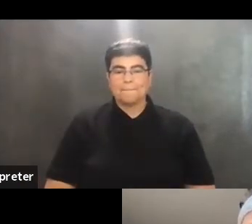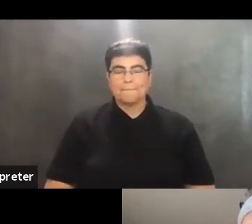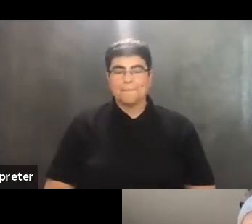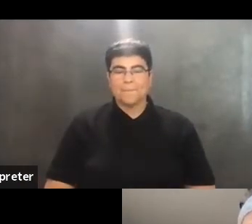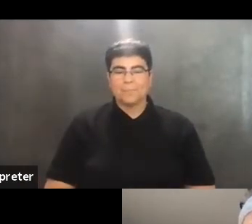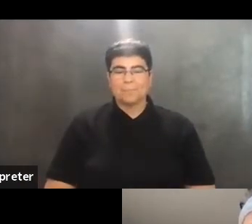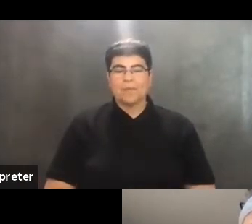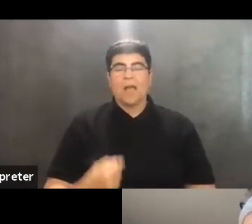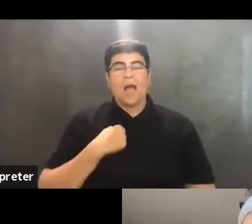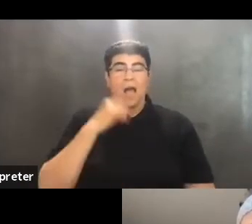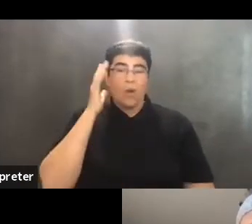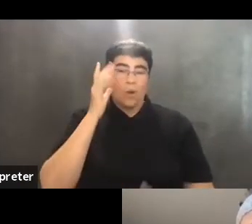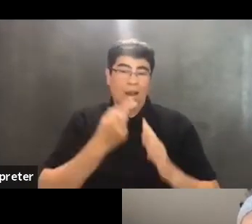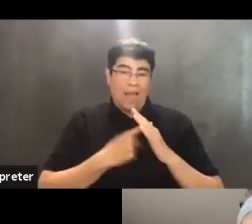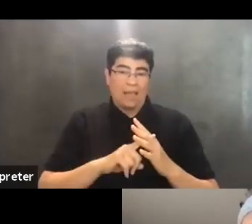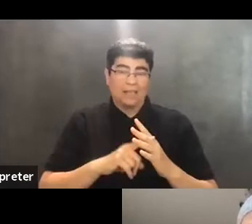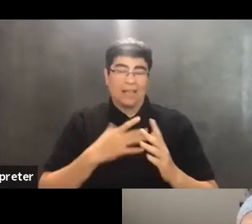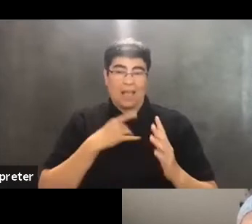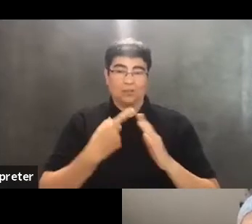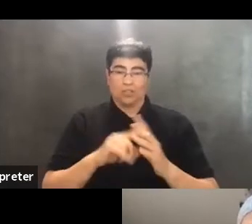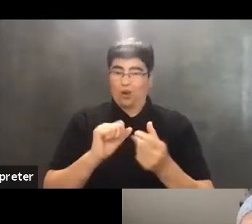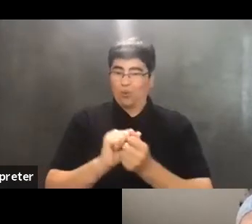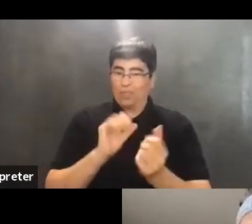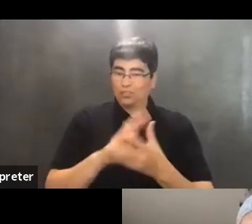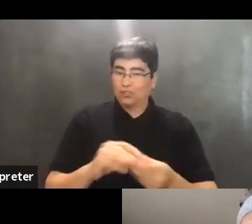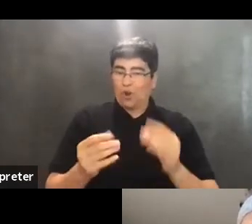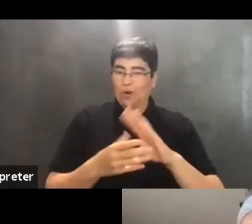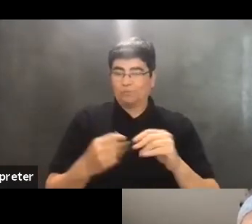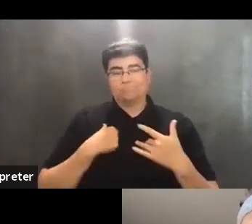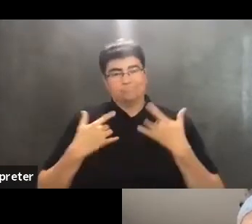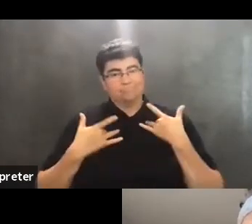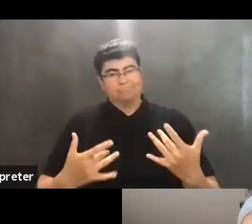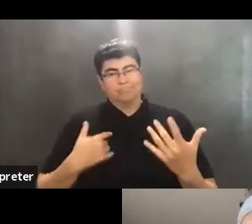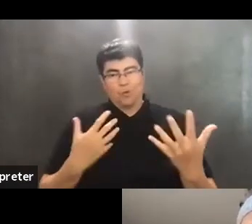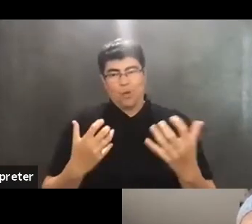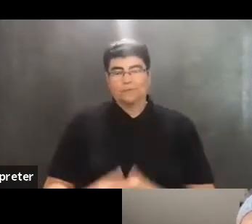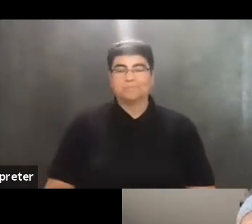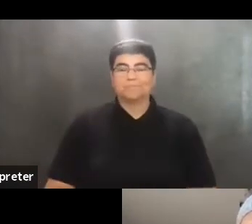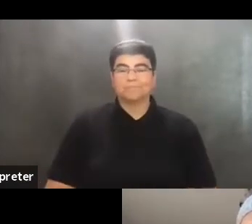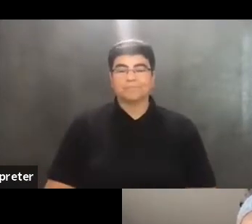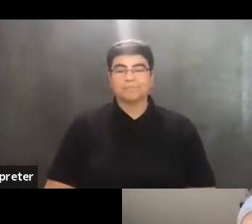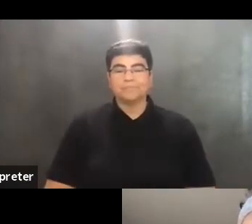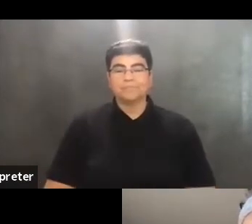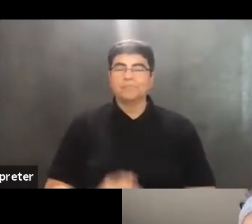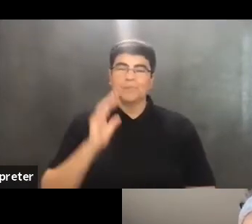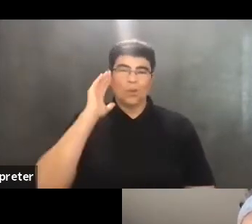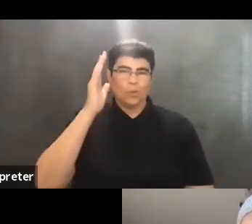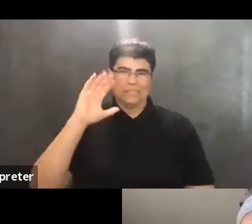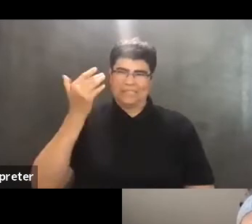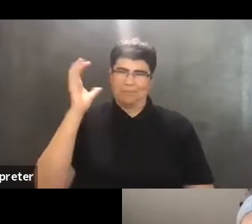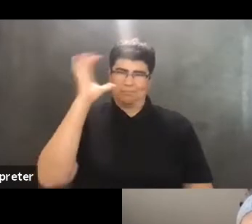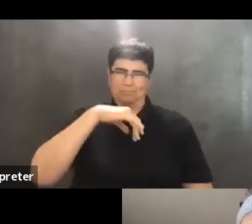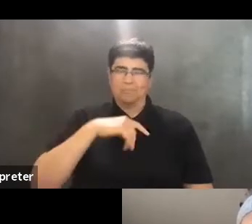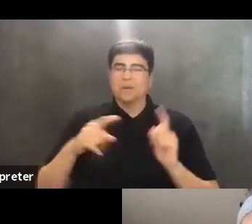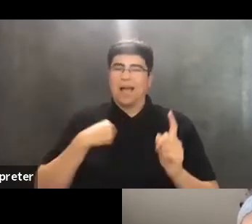I would like to start with a story, as I want to do. And it's going to seem a little peculiar, but